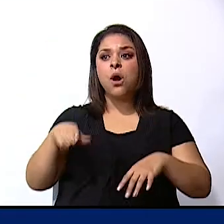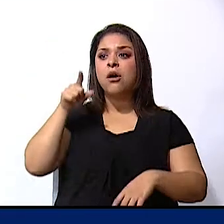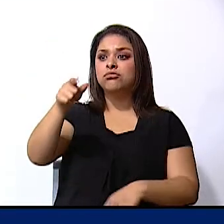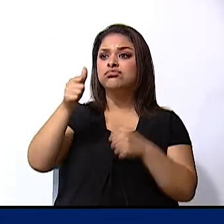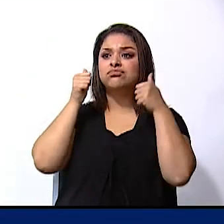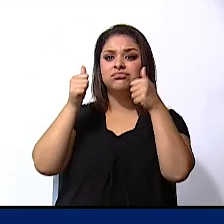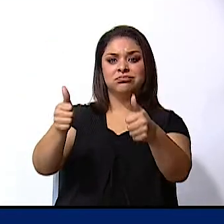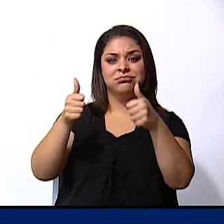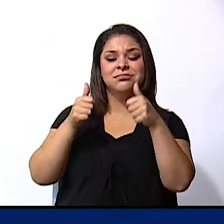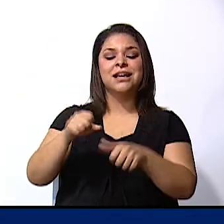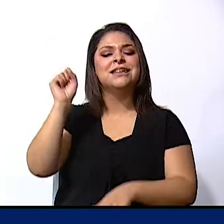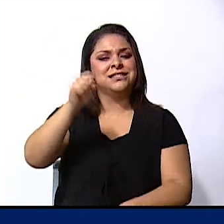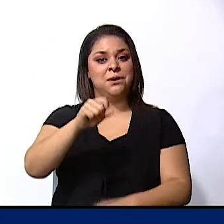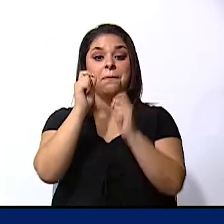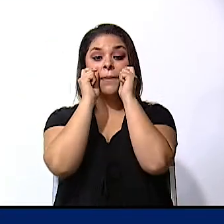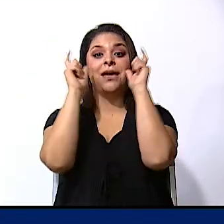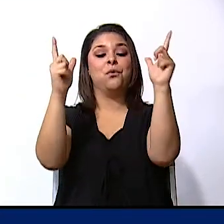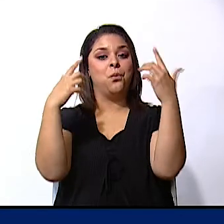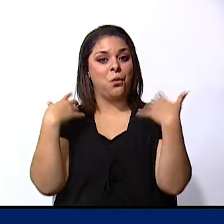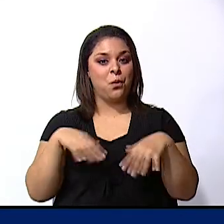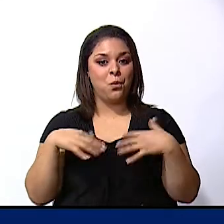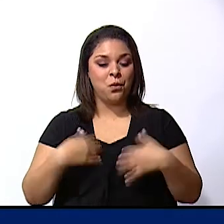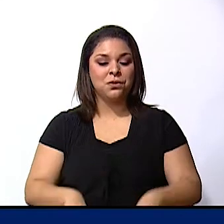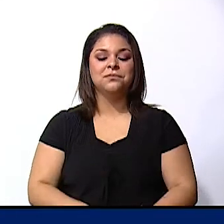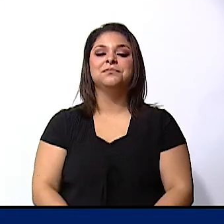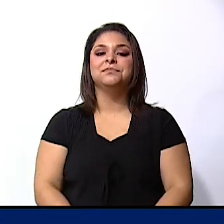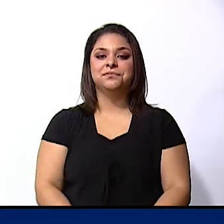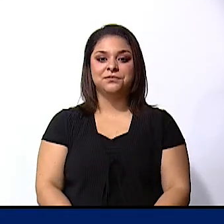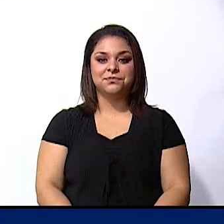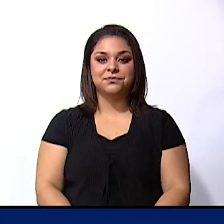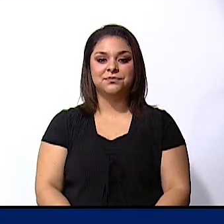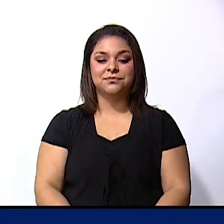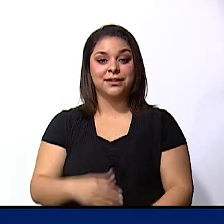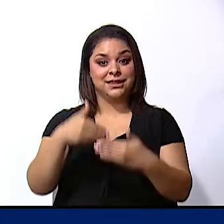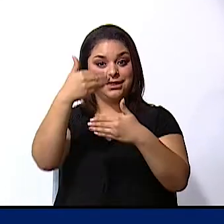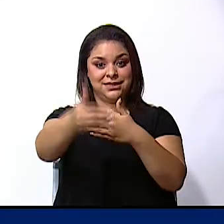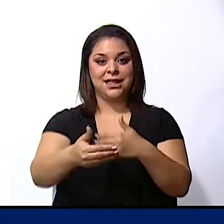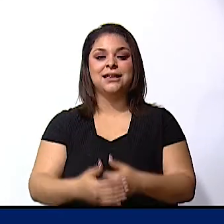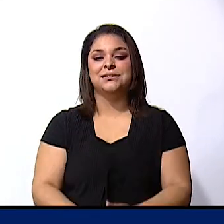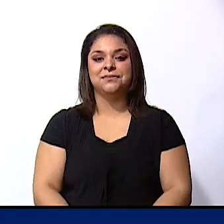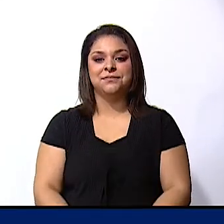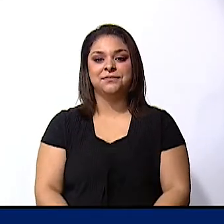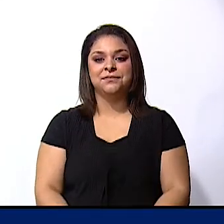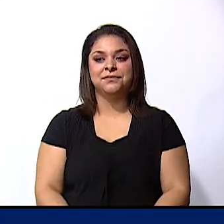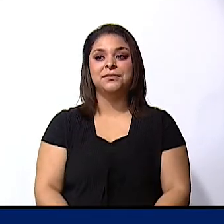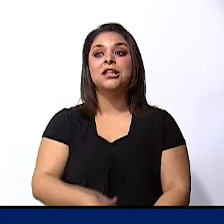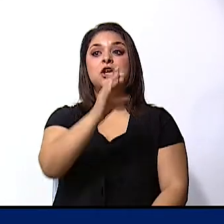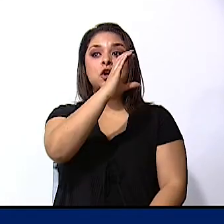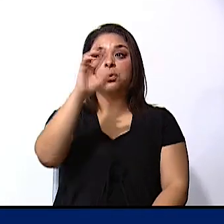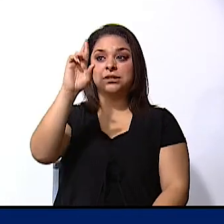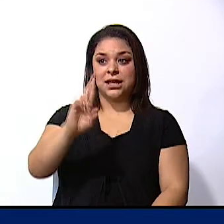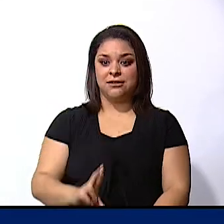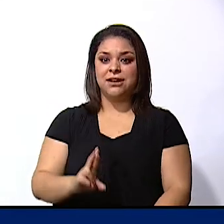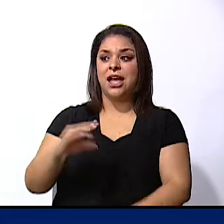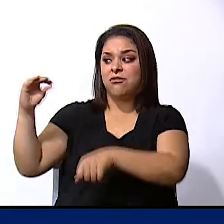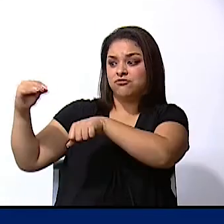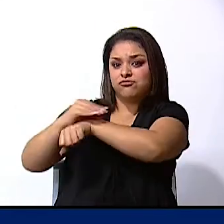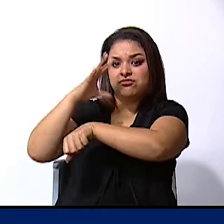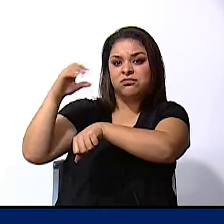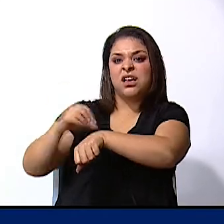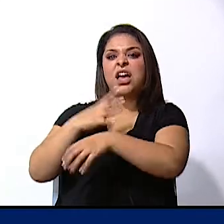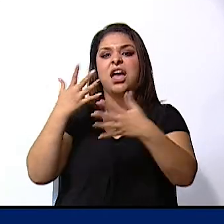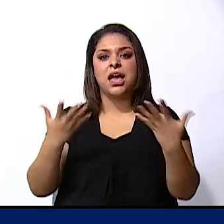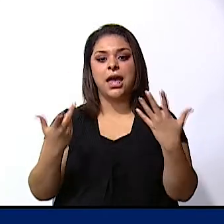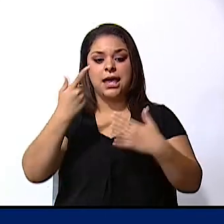yeah it's really impressive okay let's see our next also costa rica is being influenced